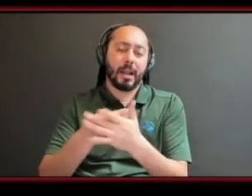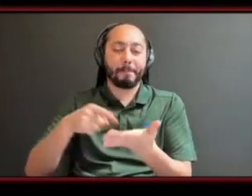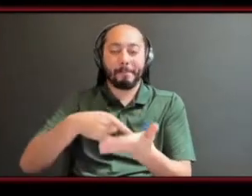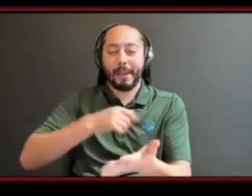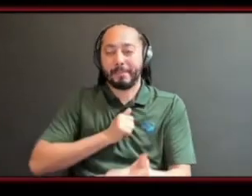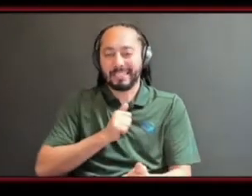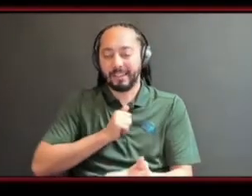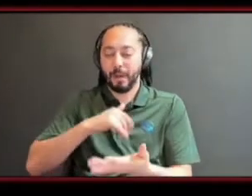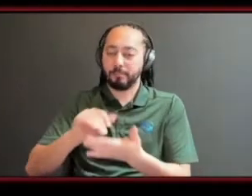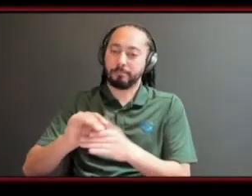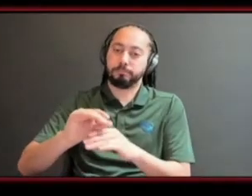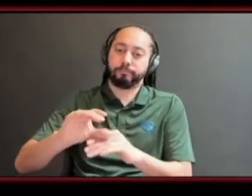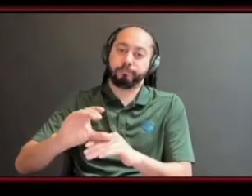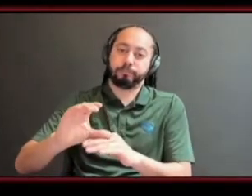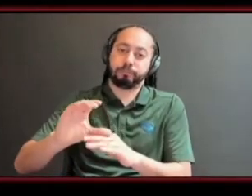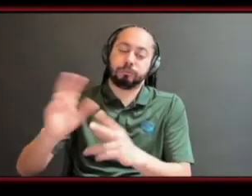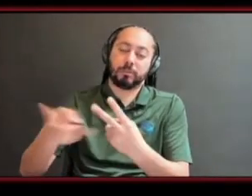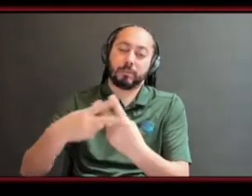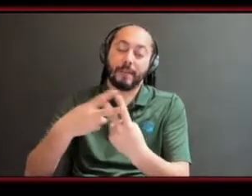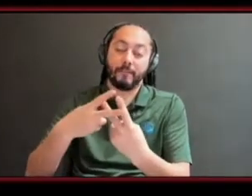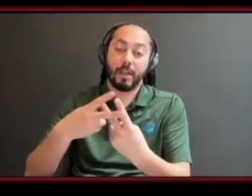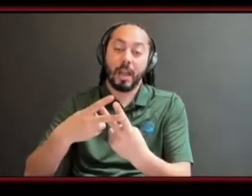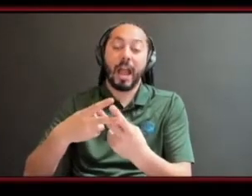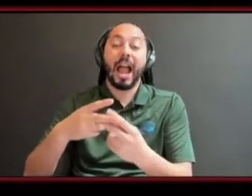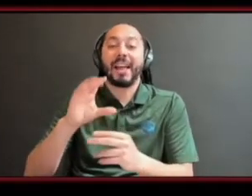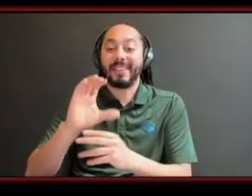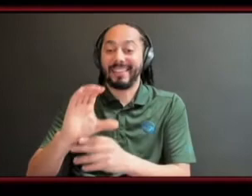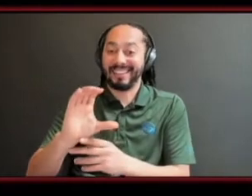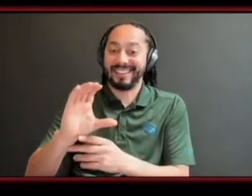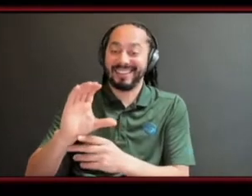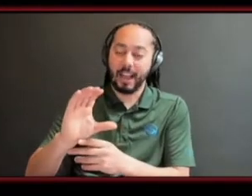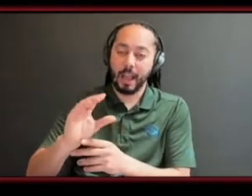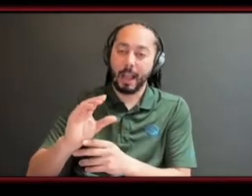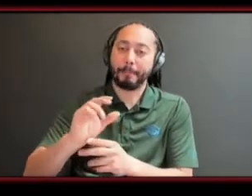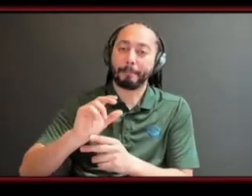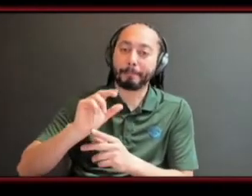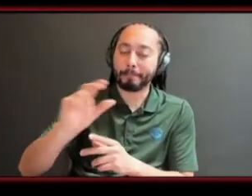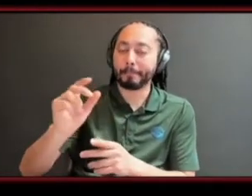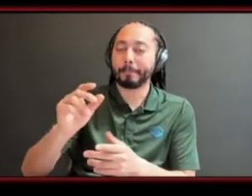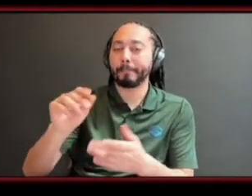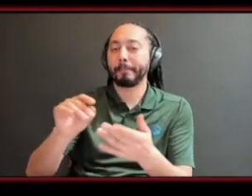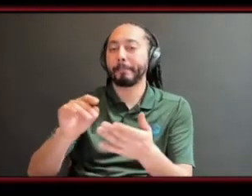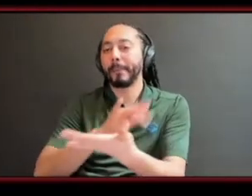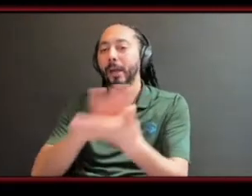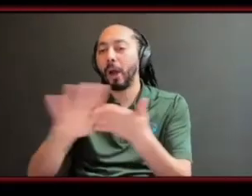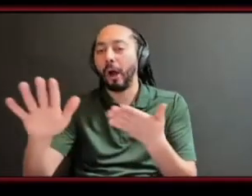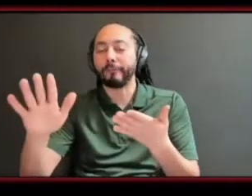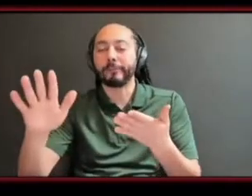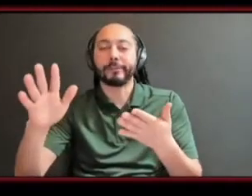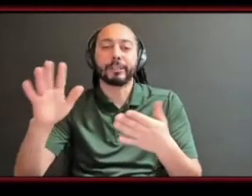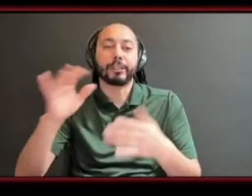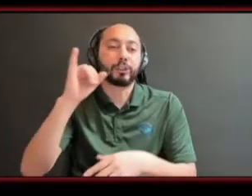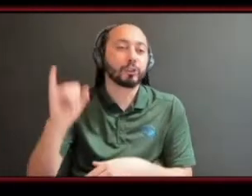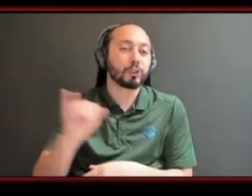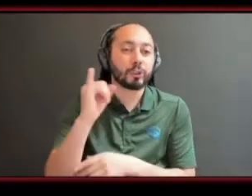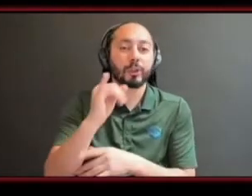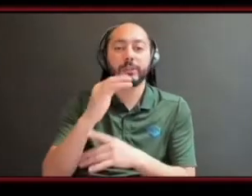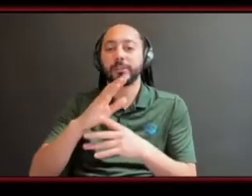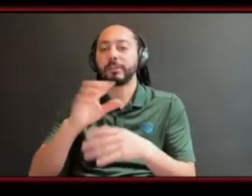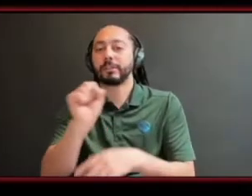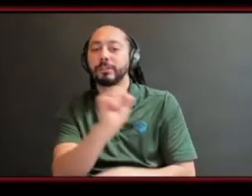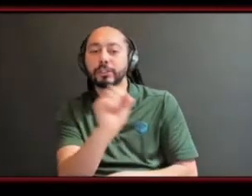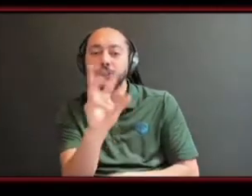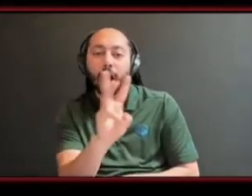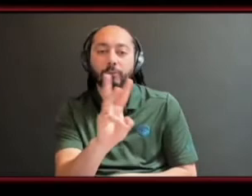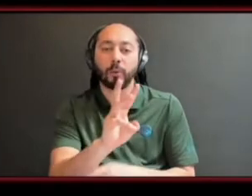and using the money i could to pay for the insurance and the software that you need um to do that type